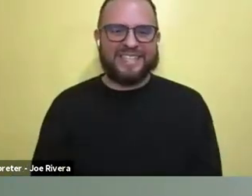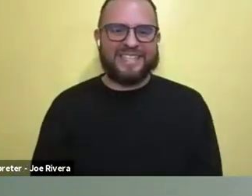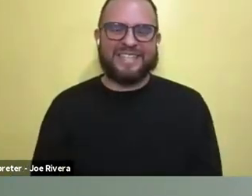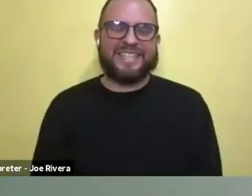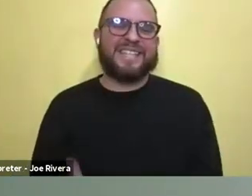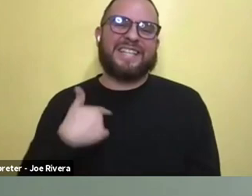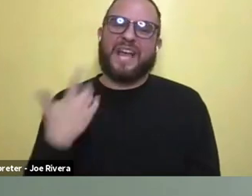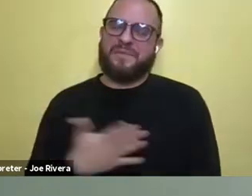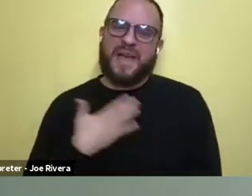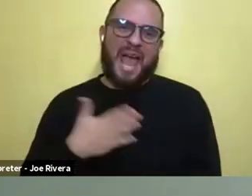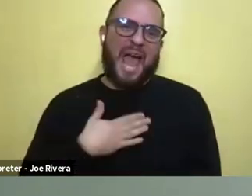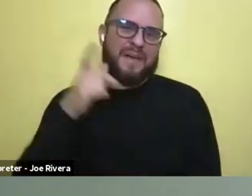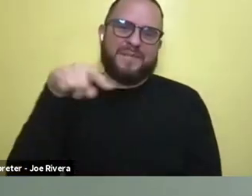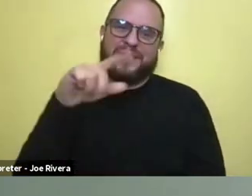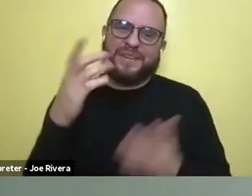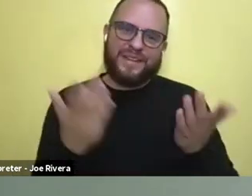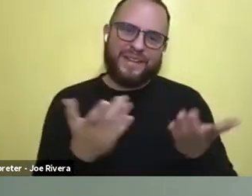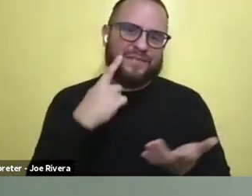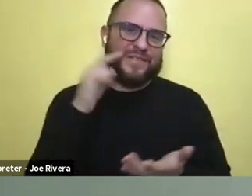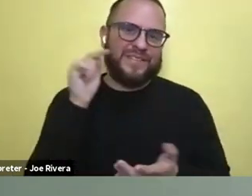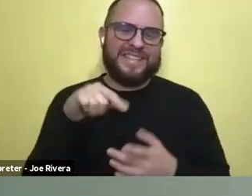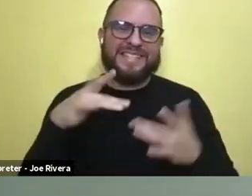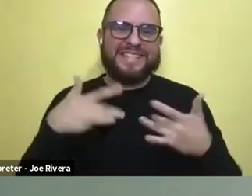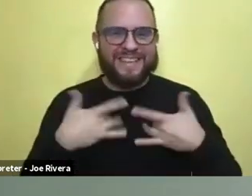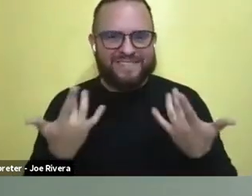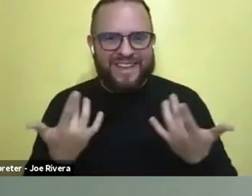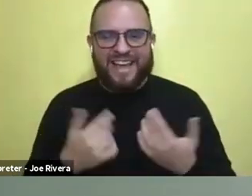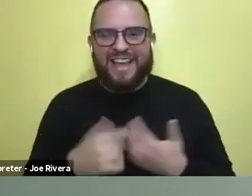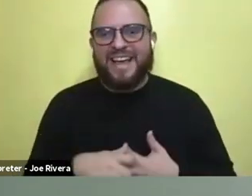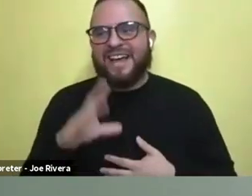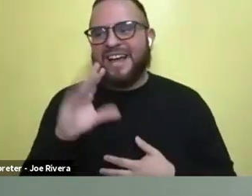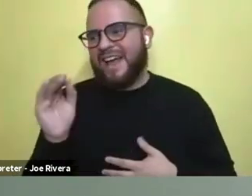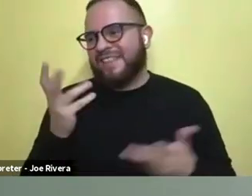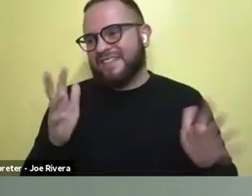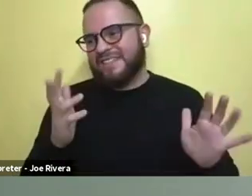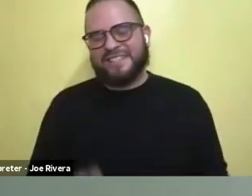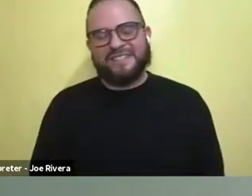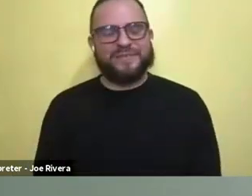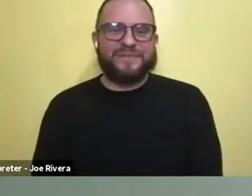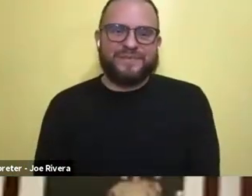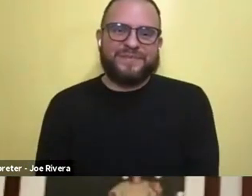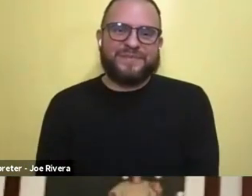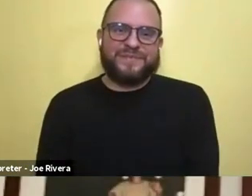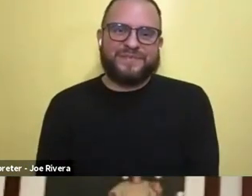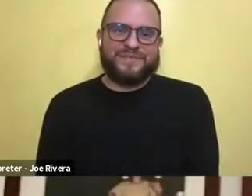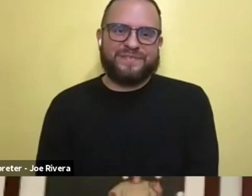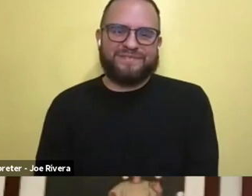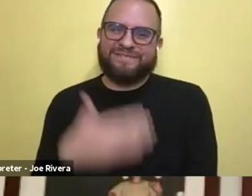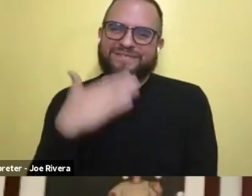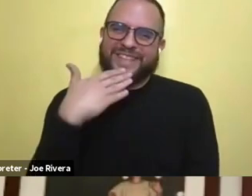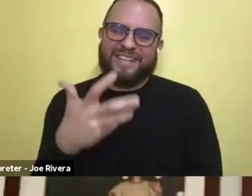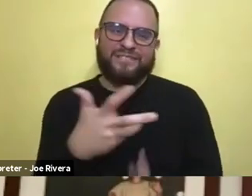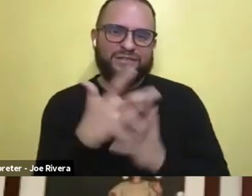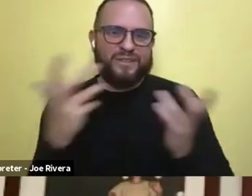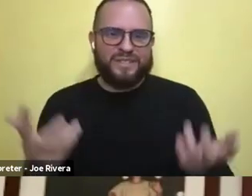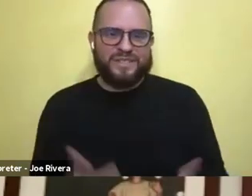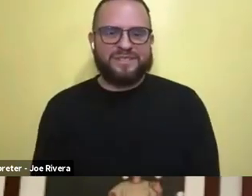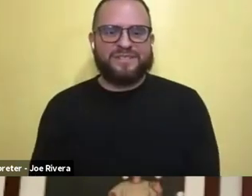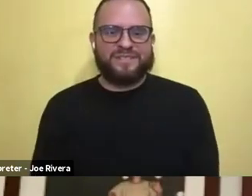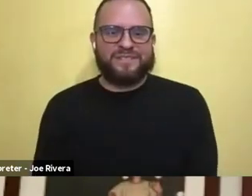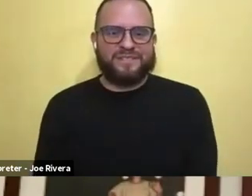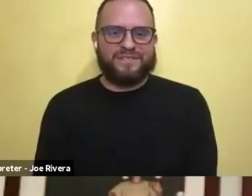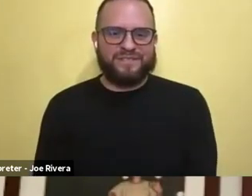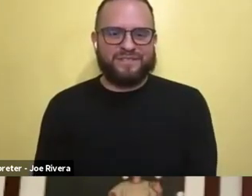they're here for this event and yeah, that's pretty much it. Thank you so much. So I'm going